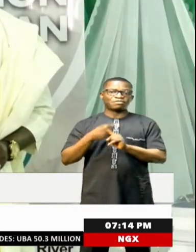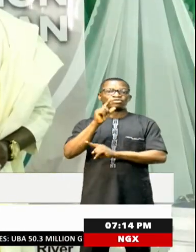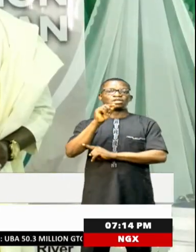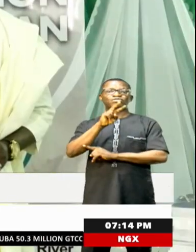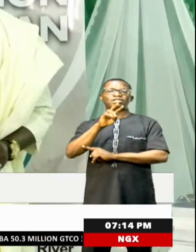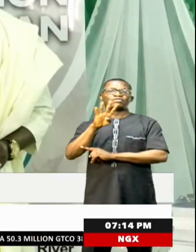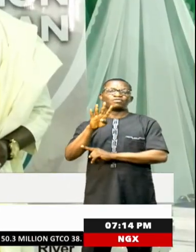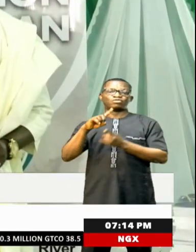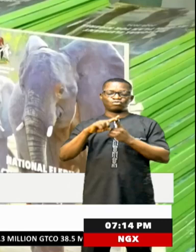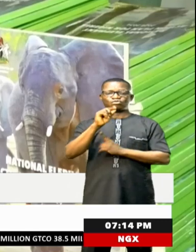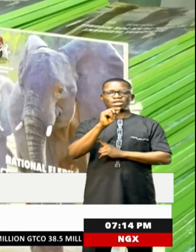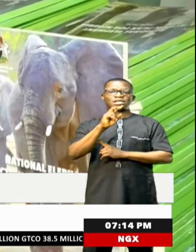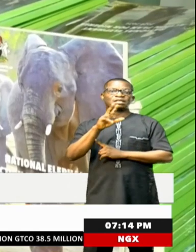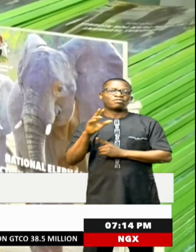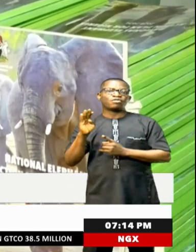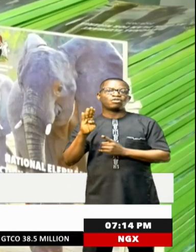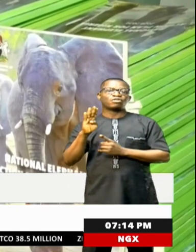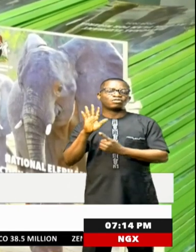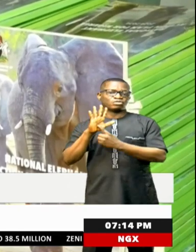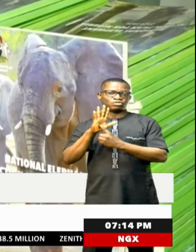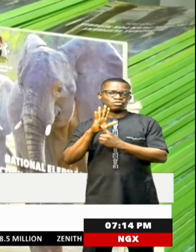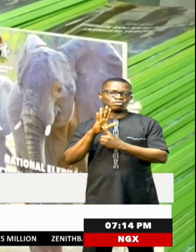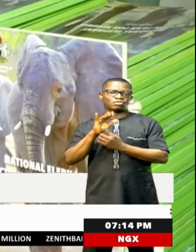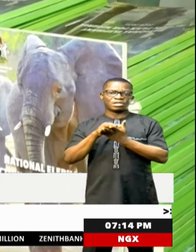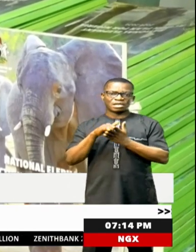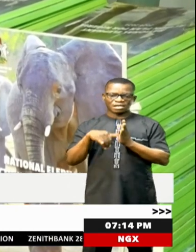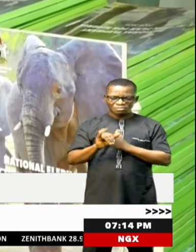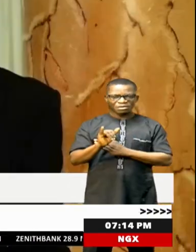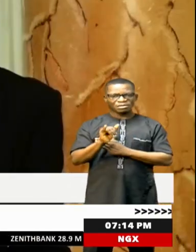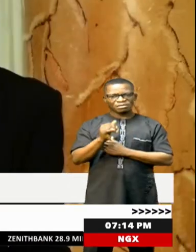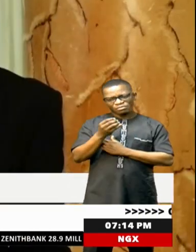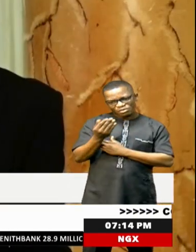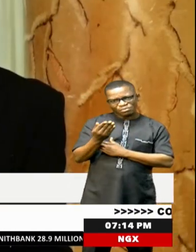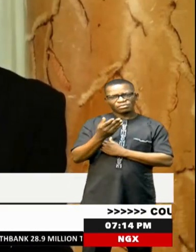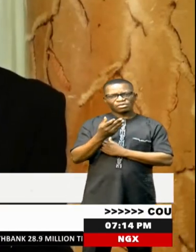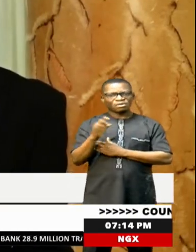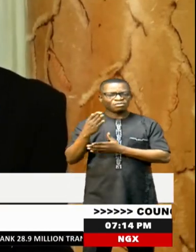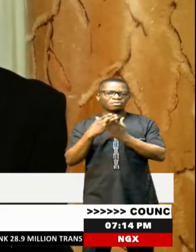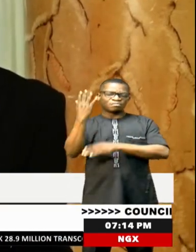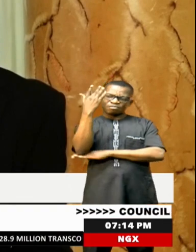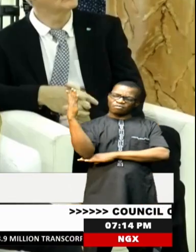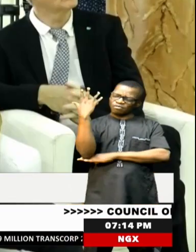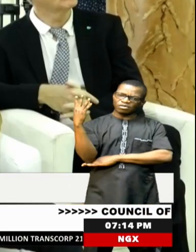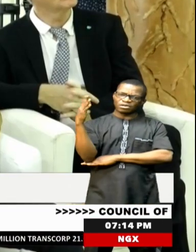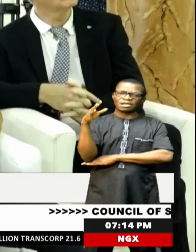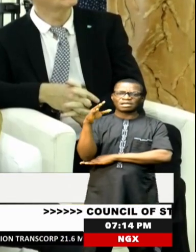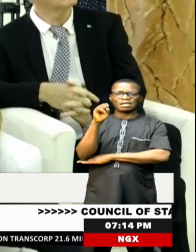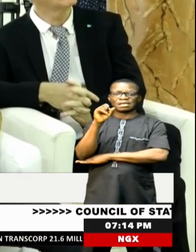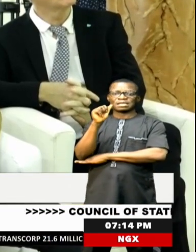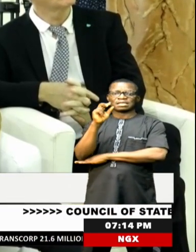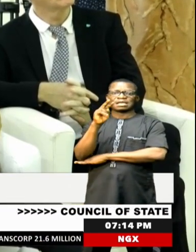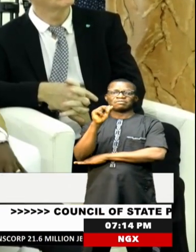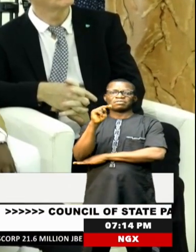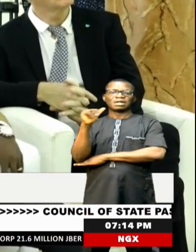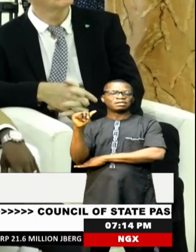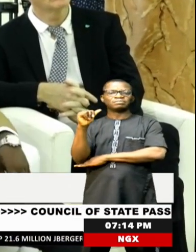to 2034 revealed that the remaining 10 percent of both forest and savannah elephants left in